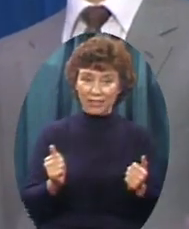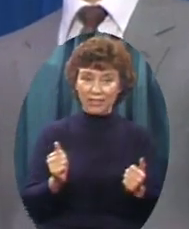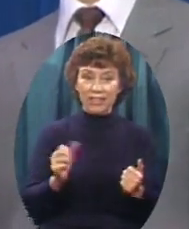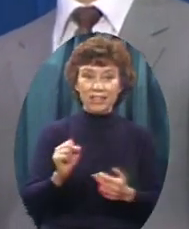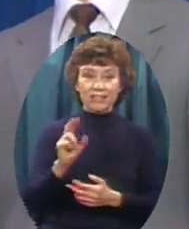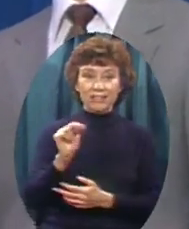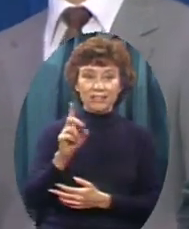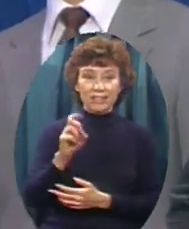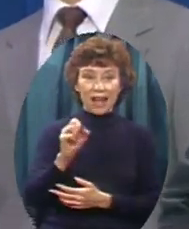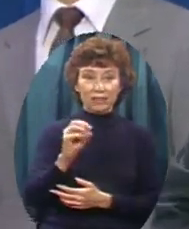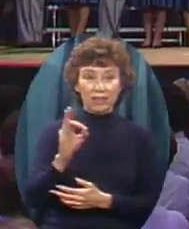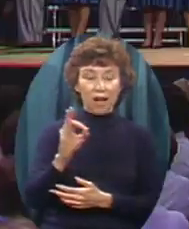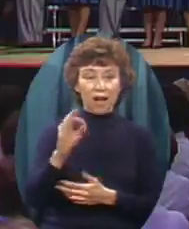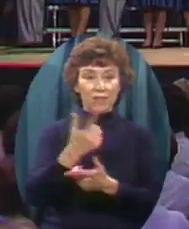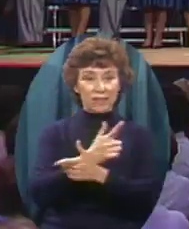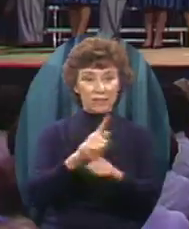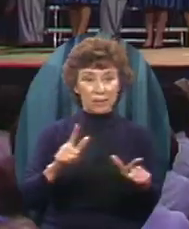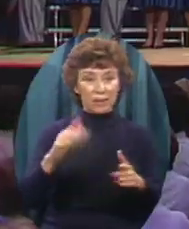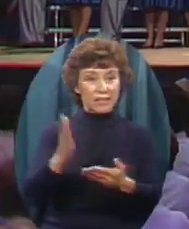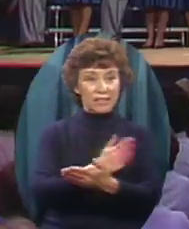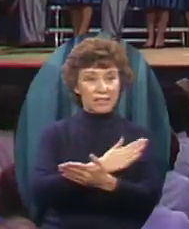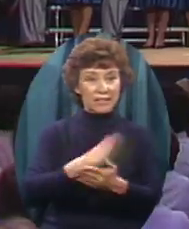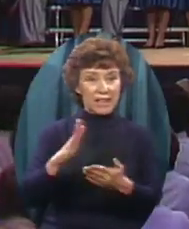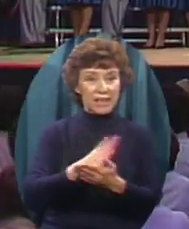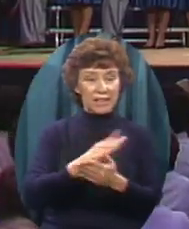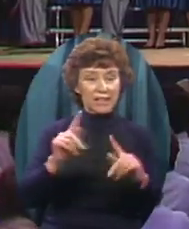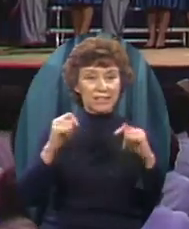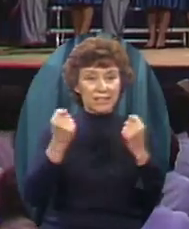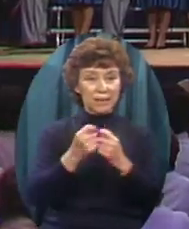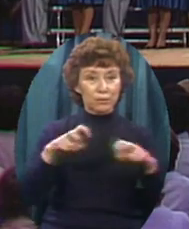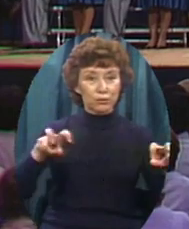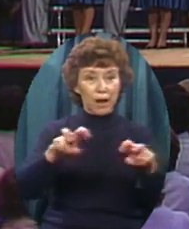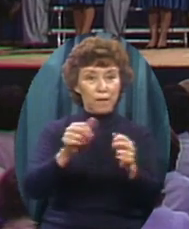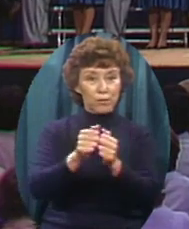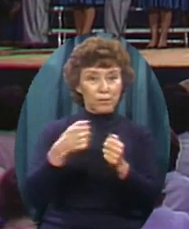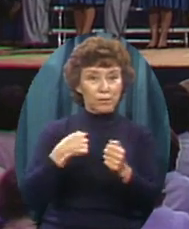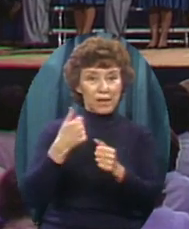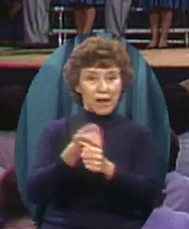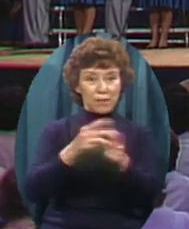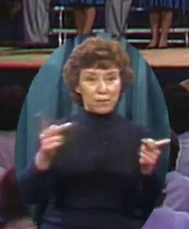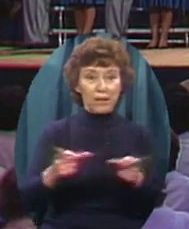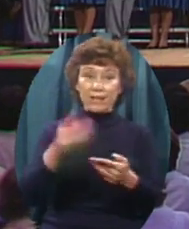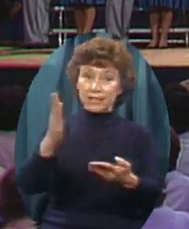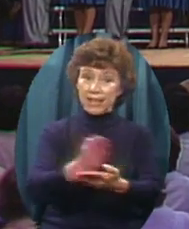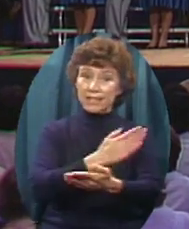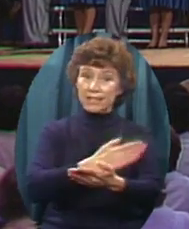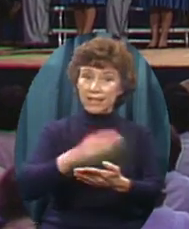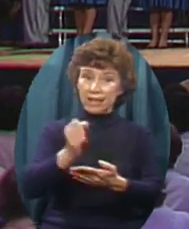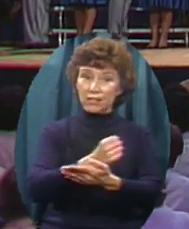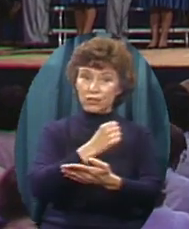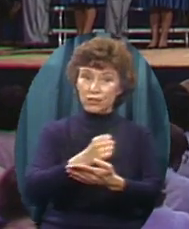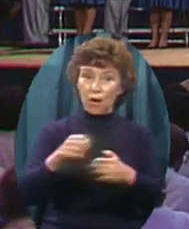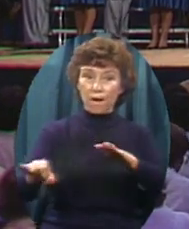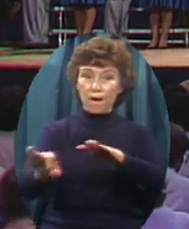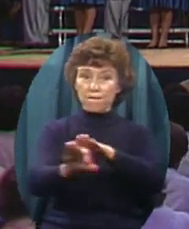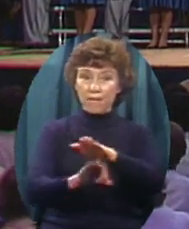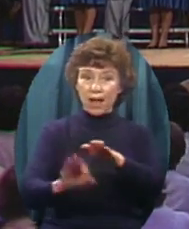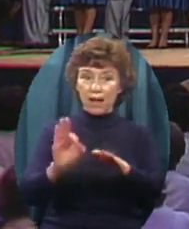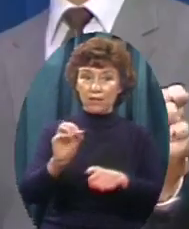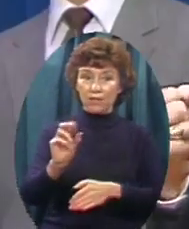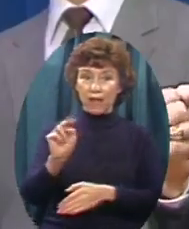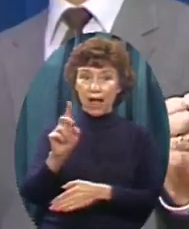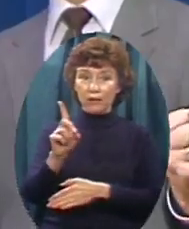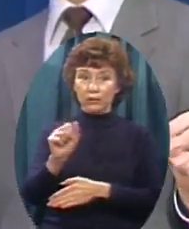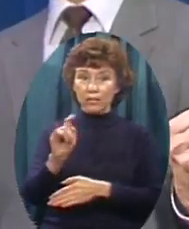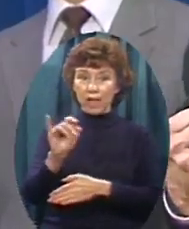of Liberty Baptist College who travel with this preacher all over the country. And they're singing a song that is the foundation of what this program is about today